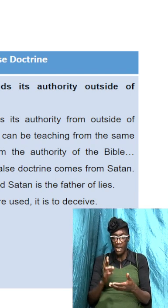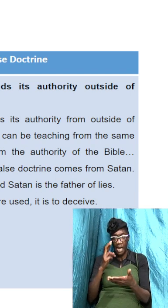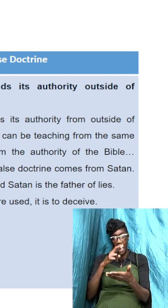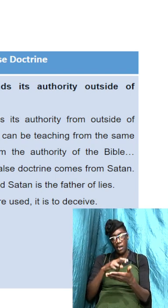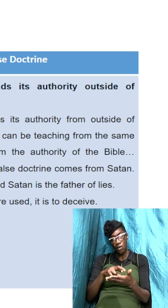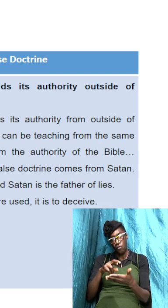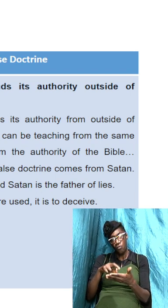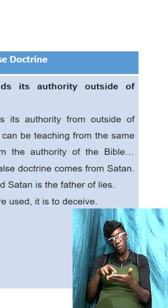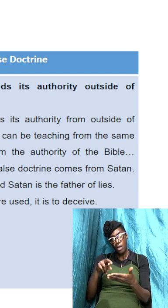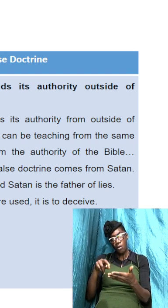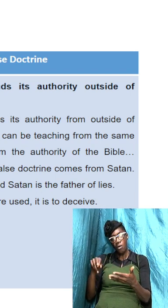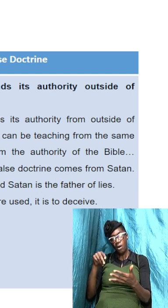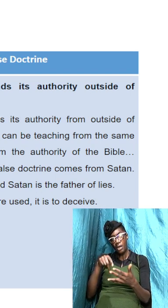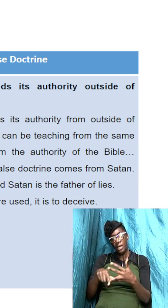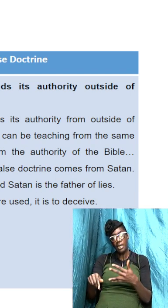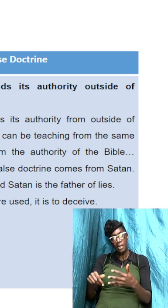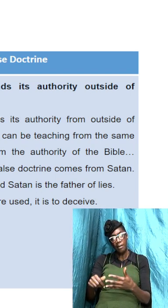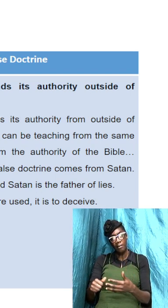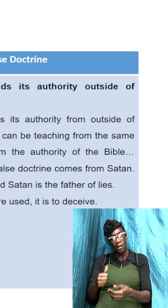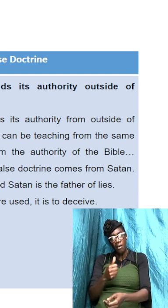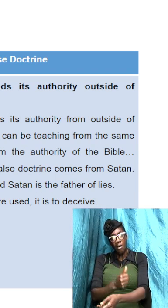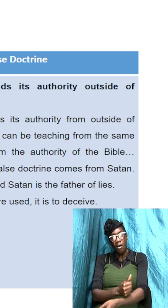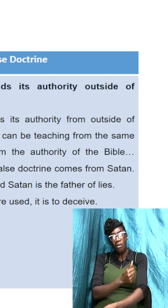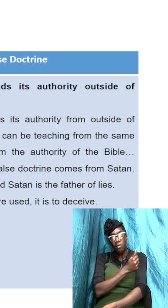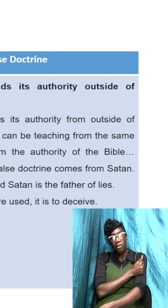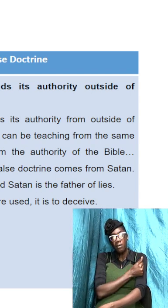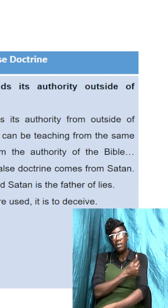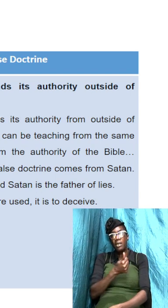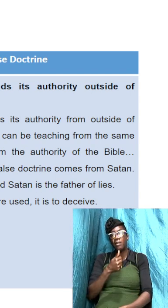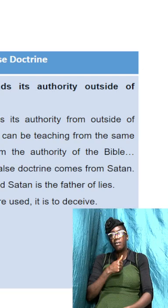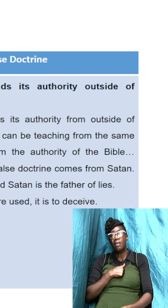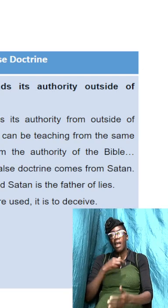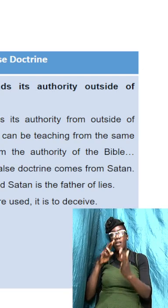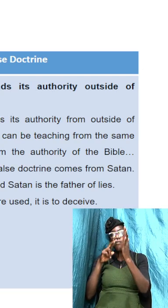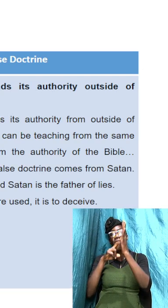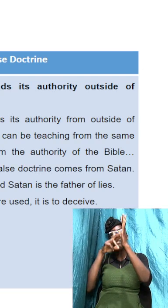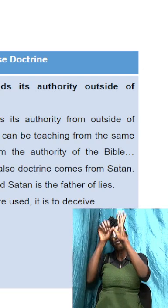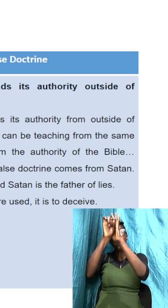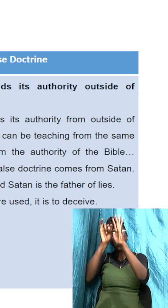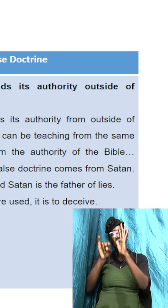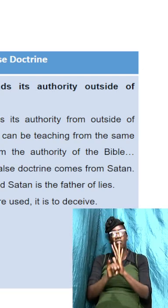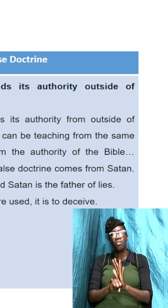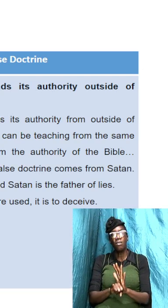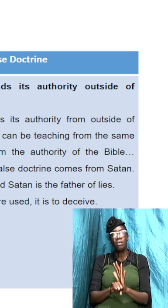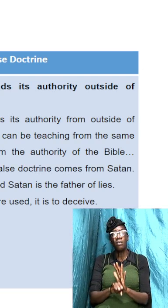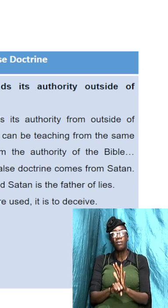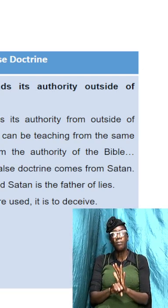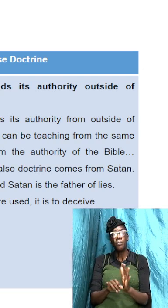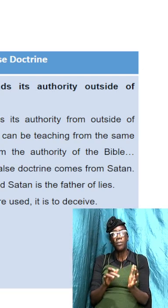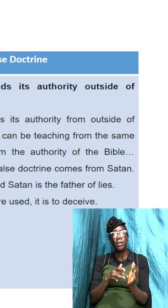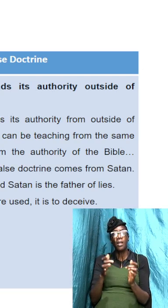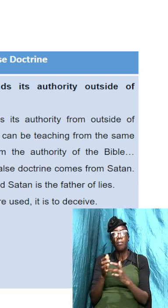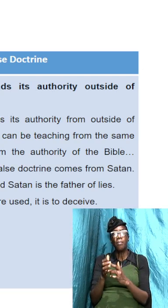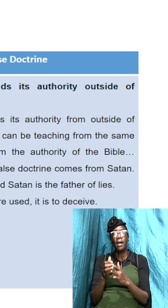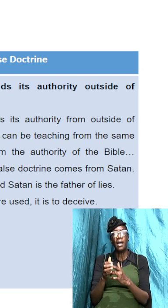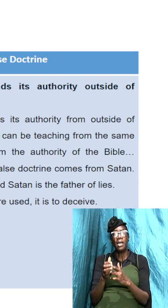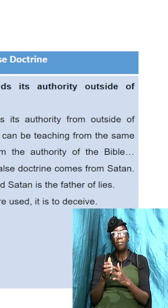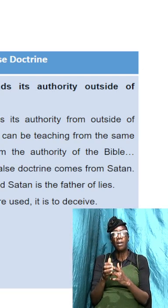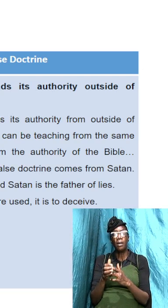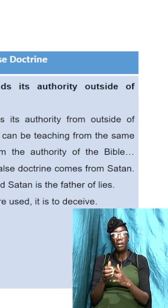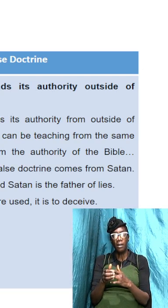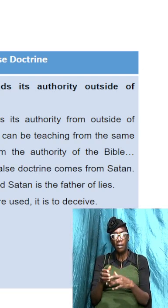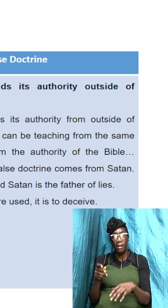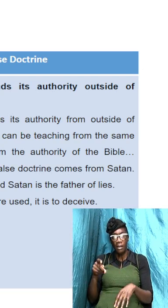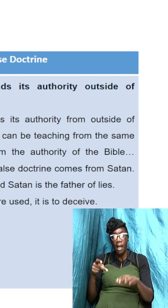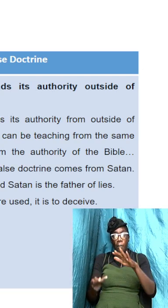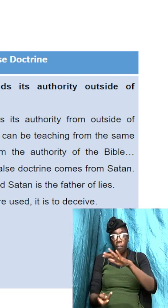in his authoritative self revelation the Bible Paul praised